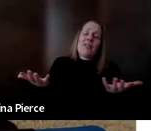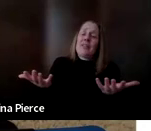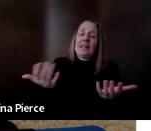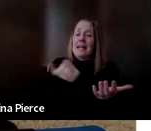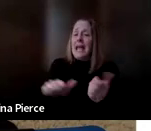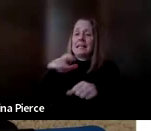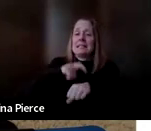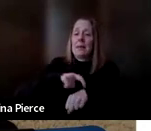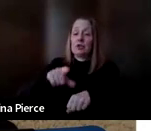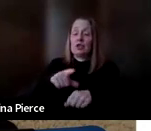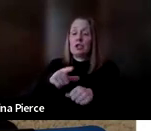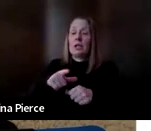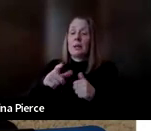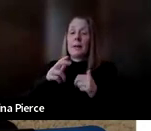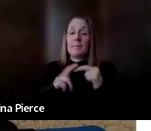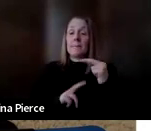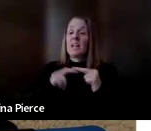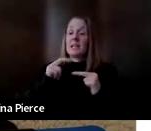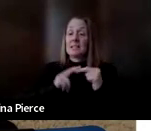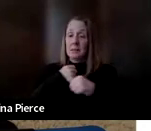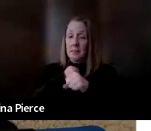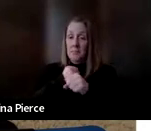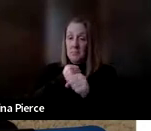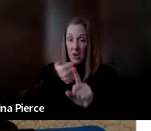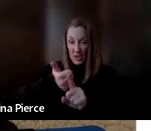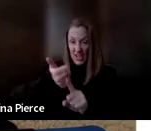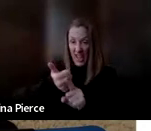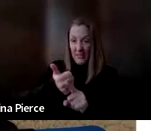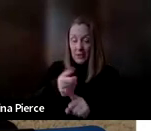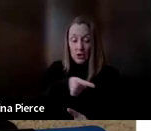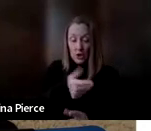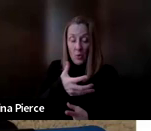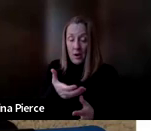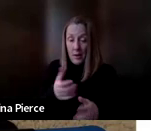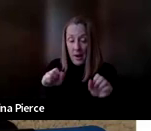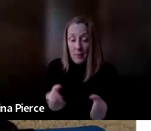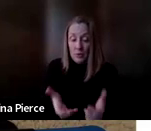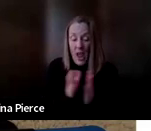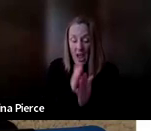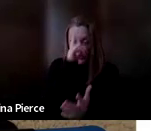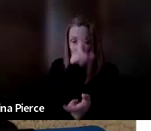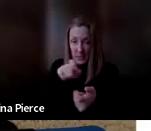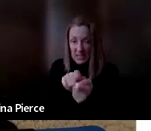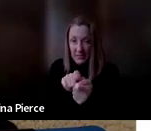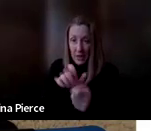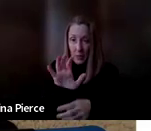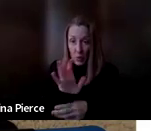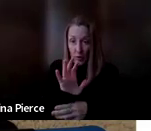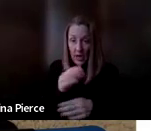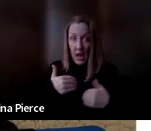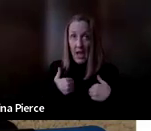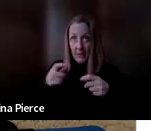as a toddler, very small child, that she wanted to be able to ask for the movie that she wanted and have it show up on the TV.